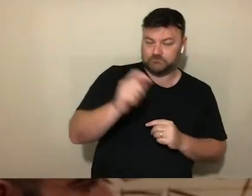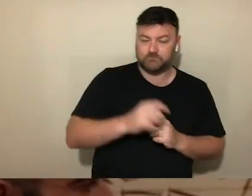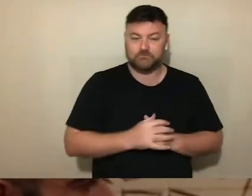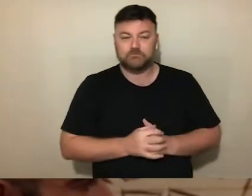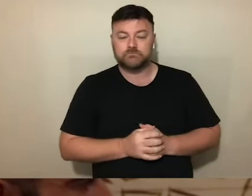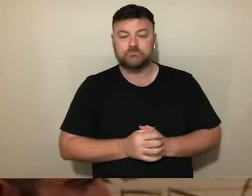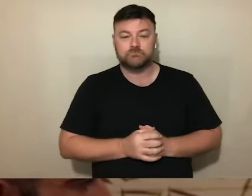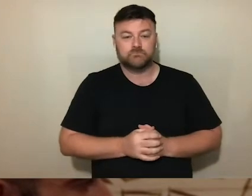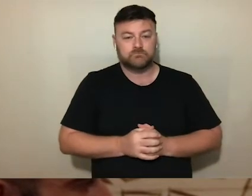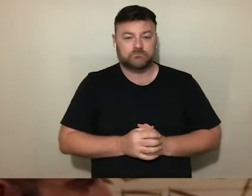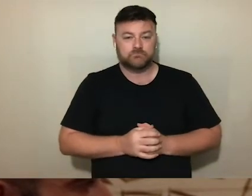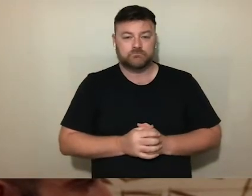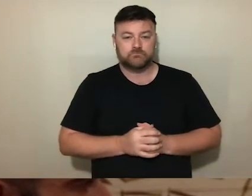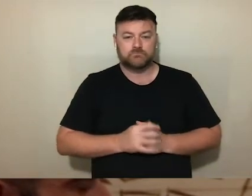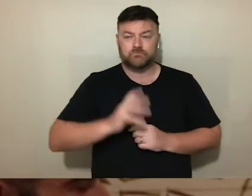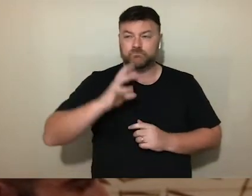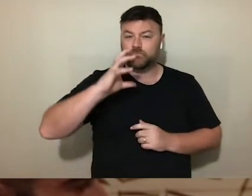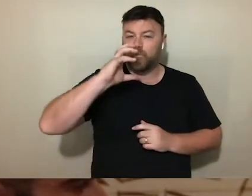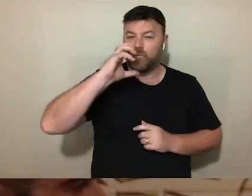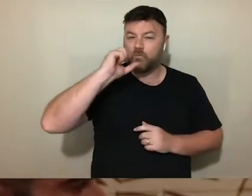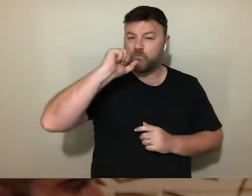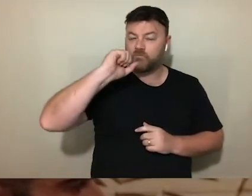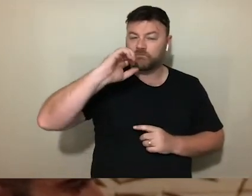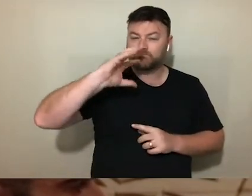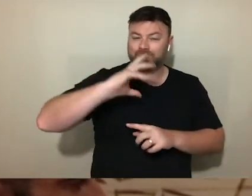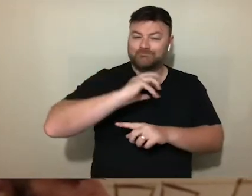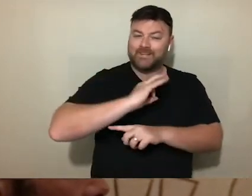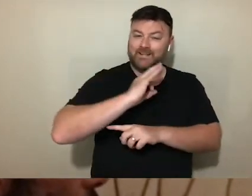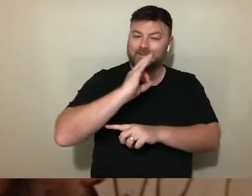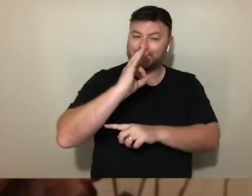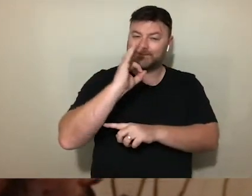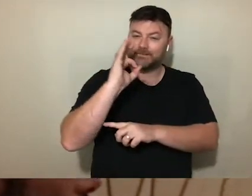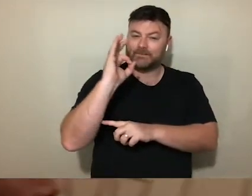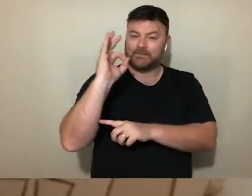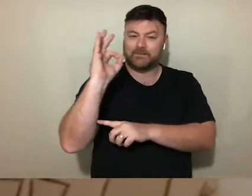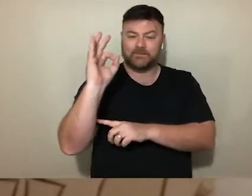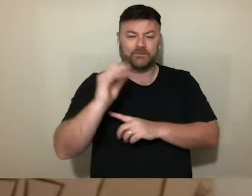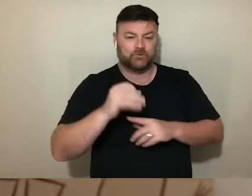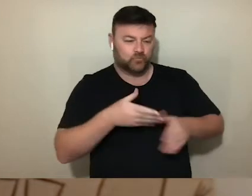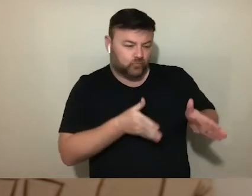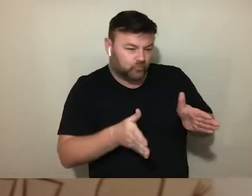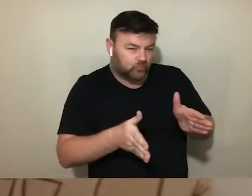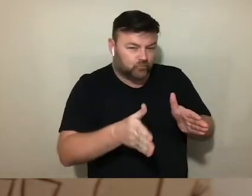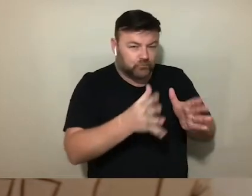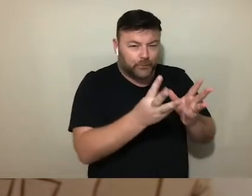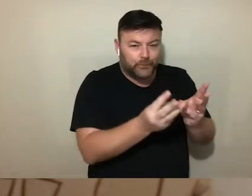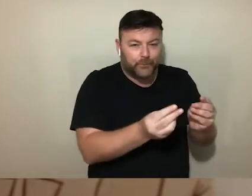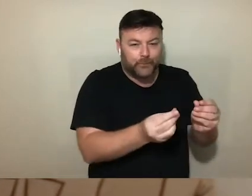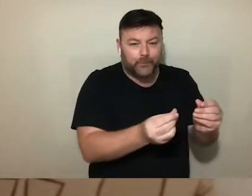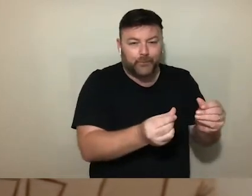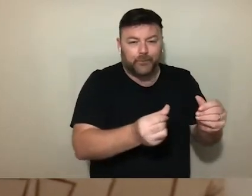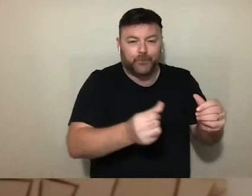Blood orange sun burning and tar melts under peach haze. While house sails obscure in custard winds.